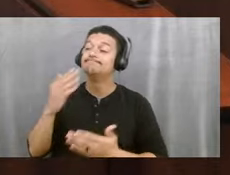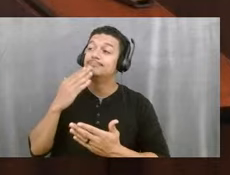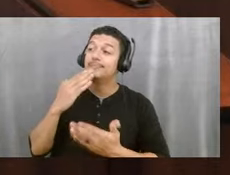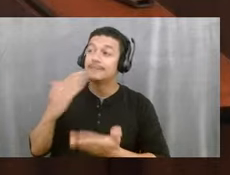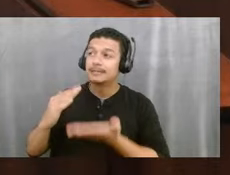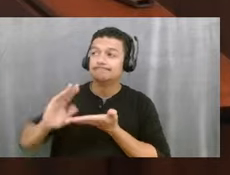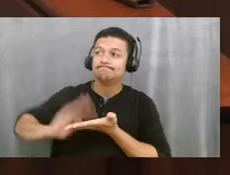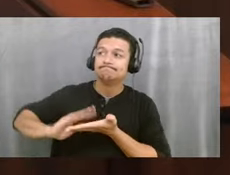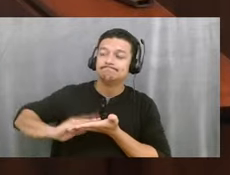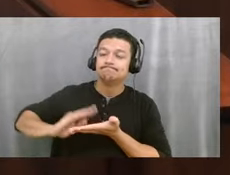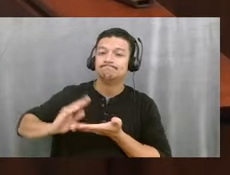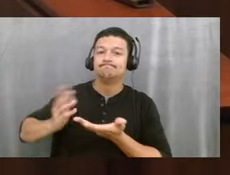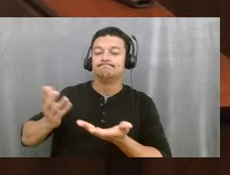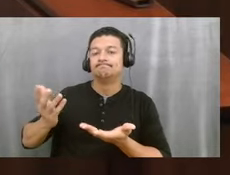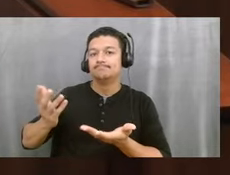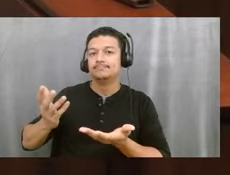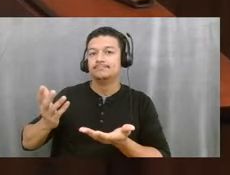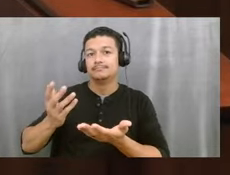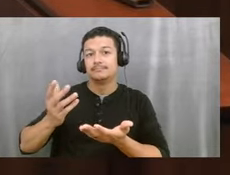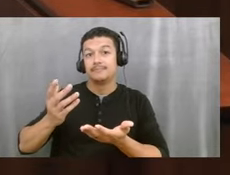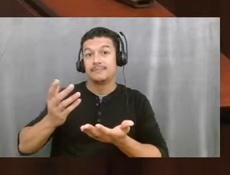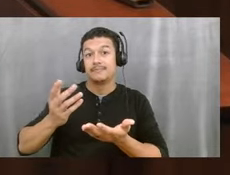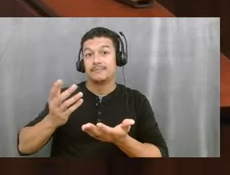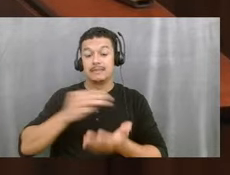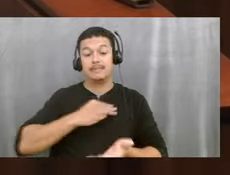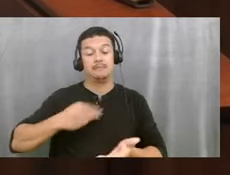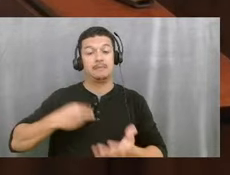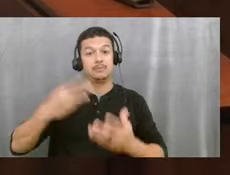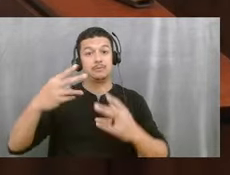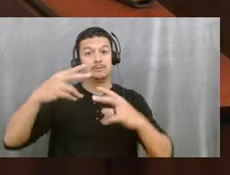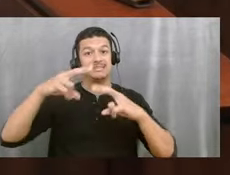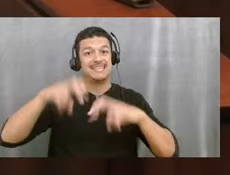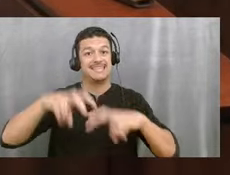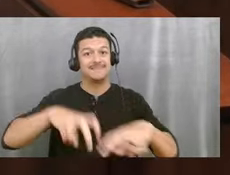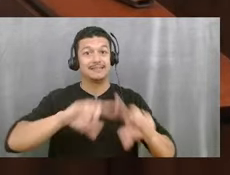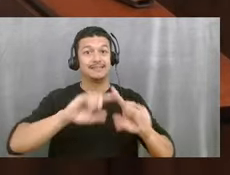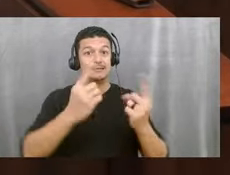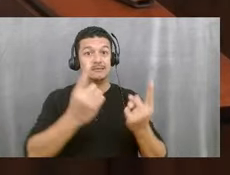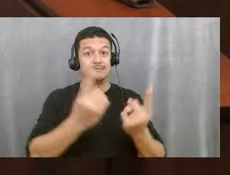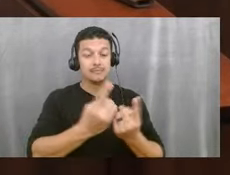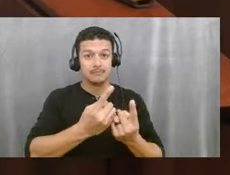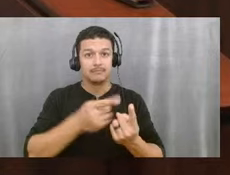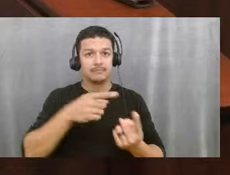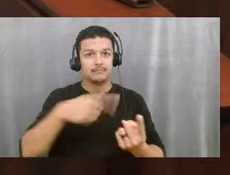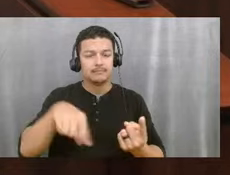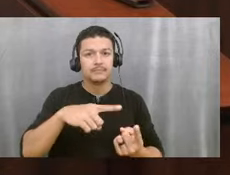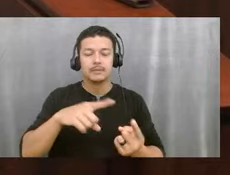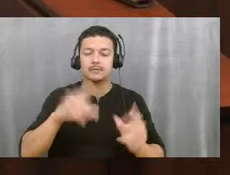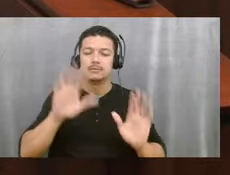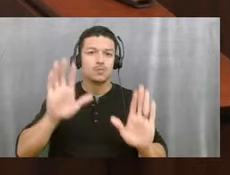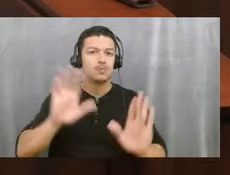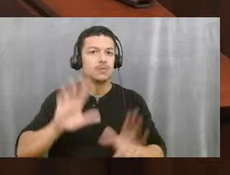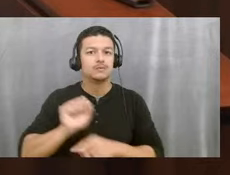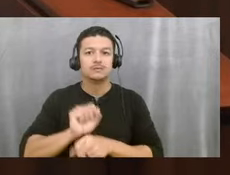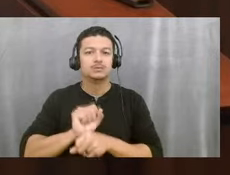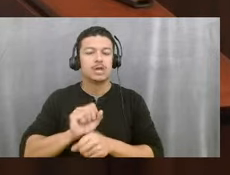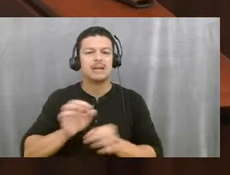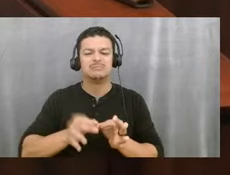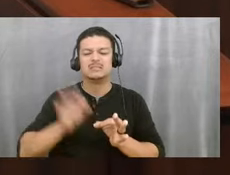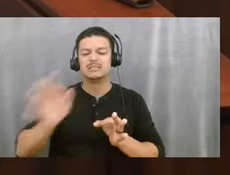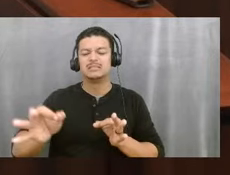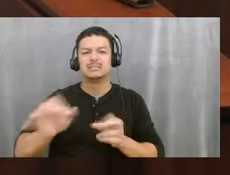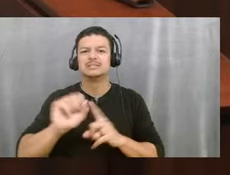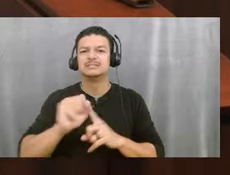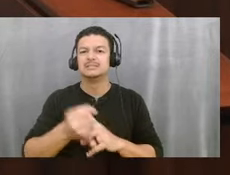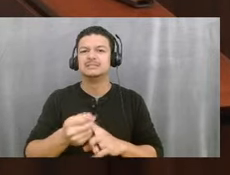members of the investigative division did exceptional work. It was an extended case. It wouldn't have been possible